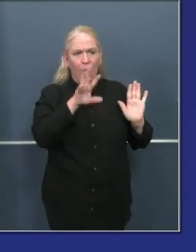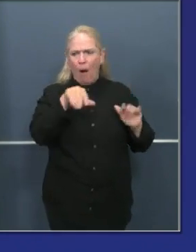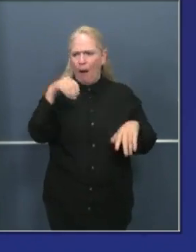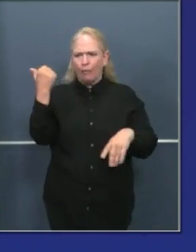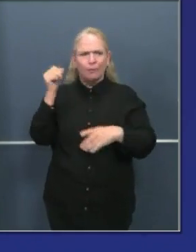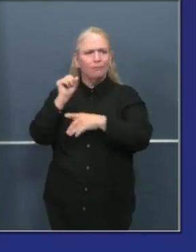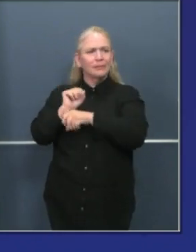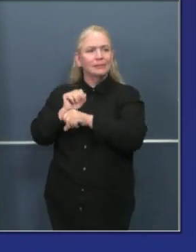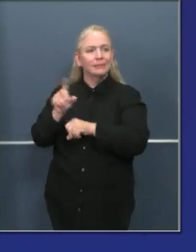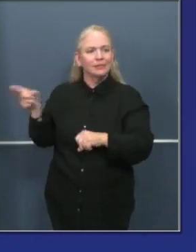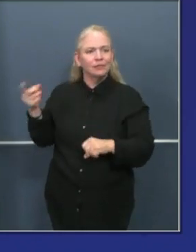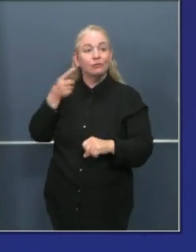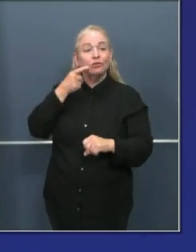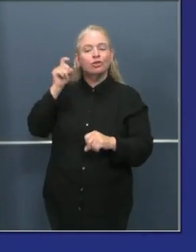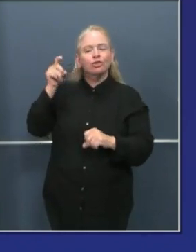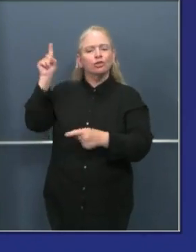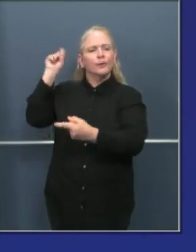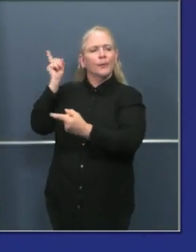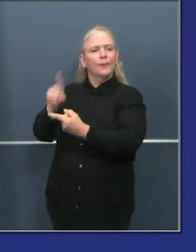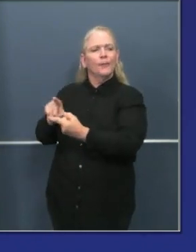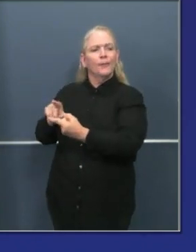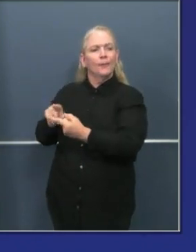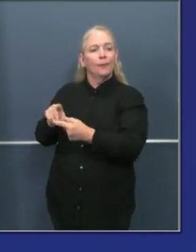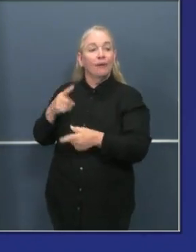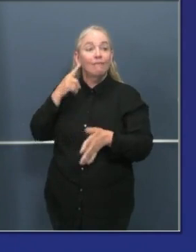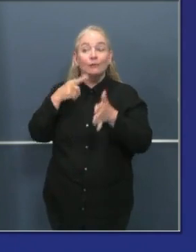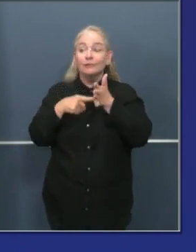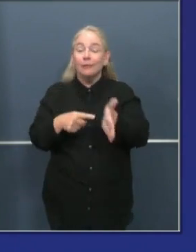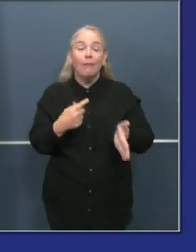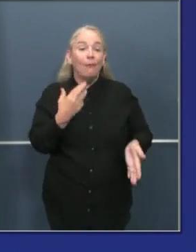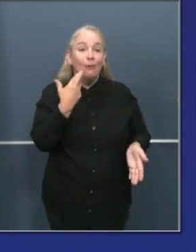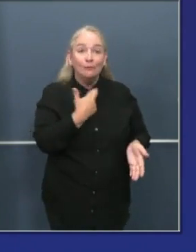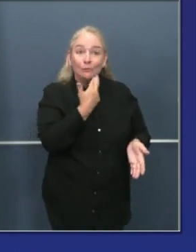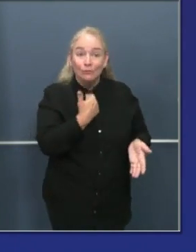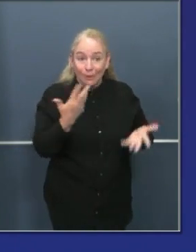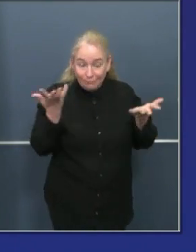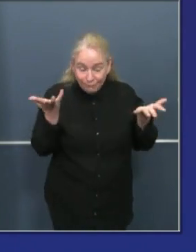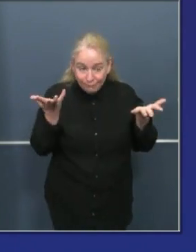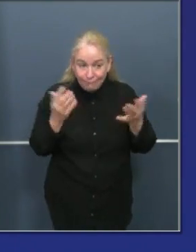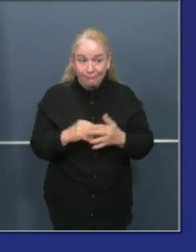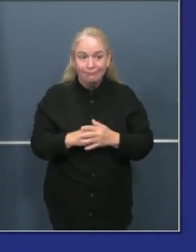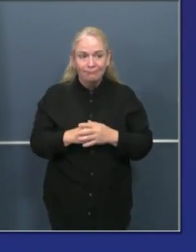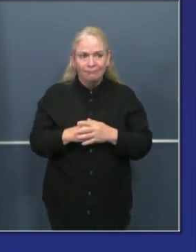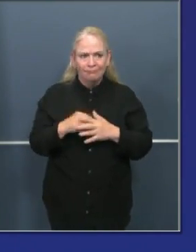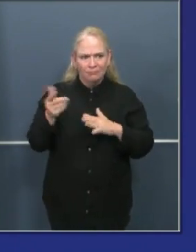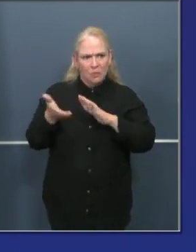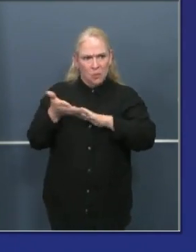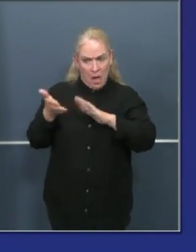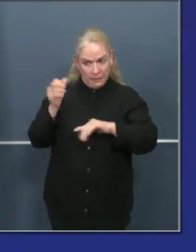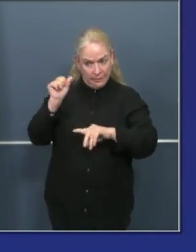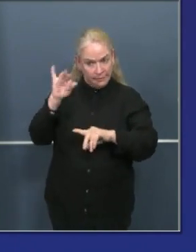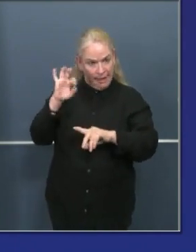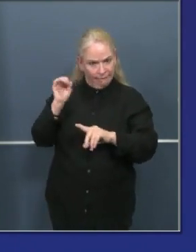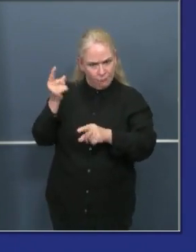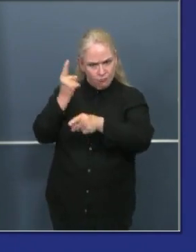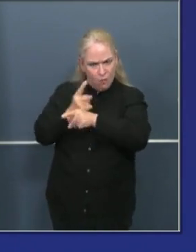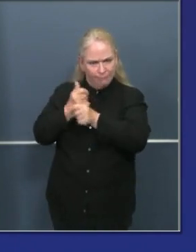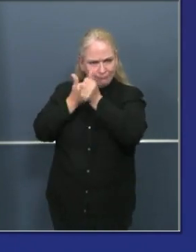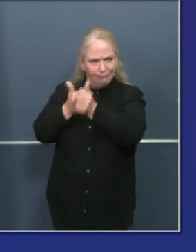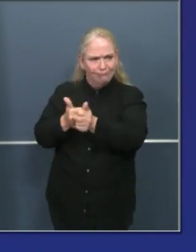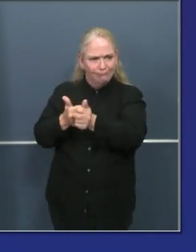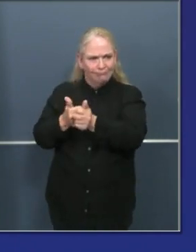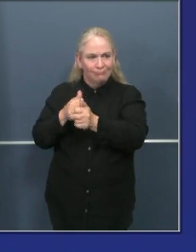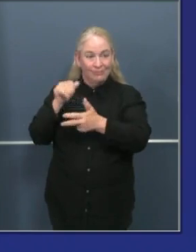think of restaurants and bars, in an appropriate and safe manner. And so that was the criteria to which we